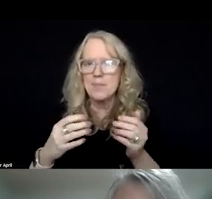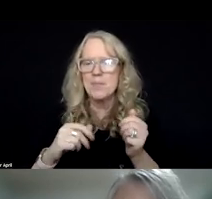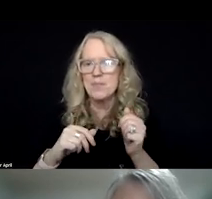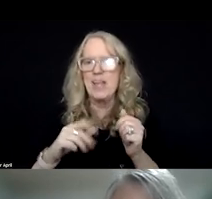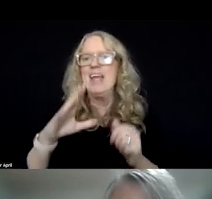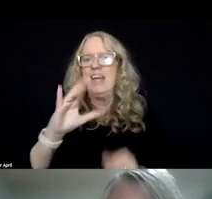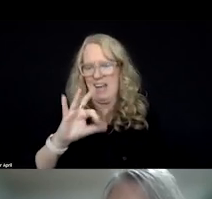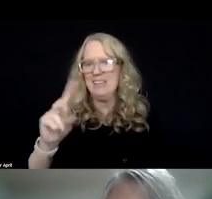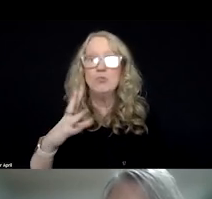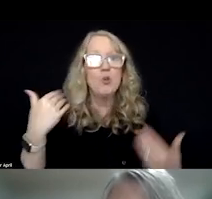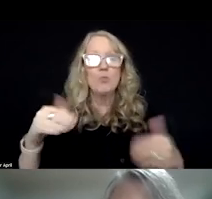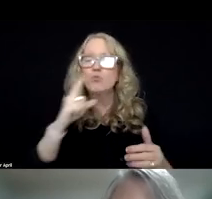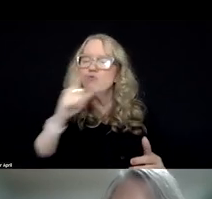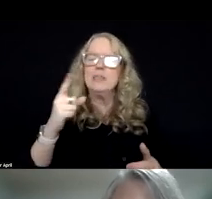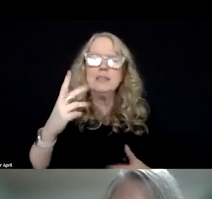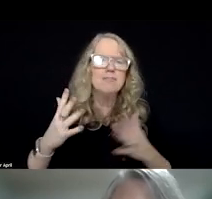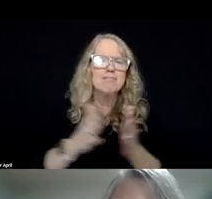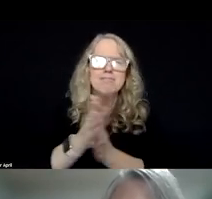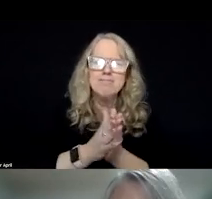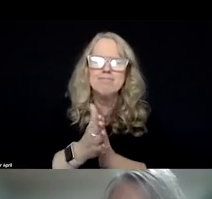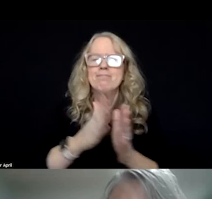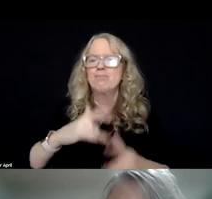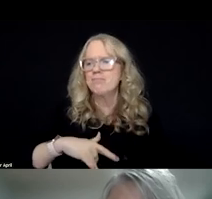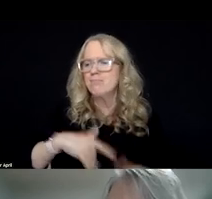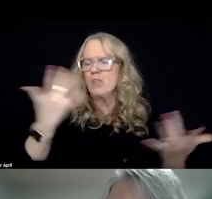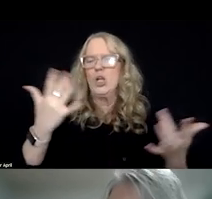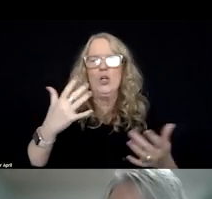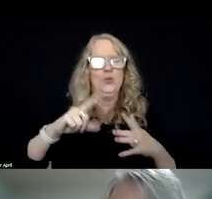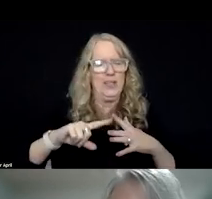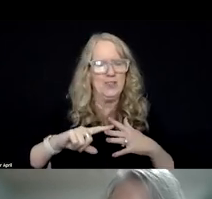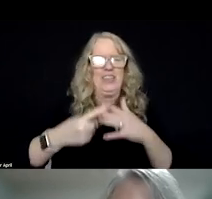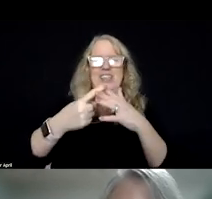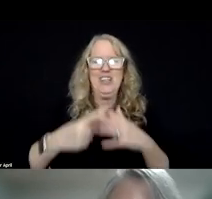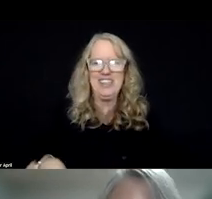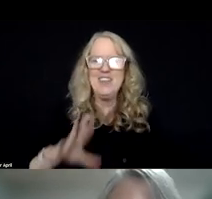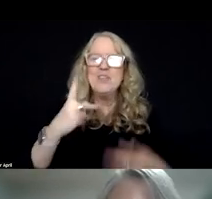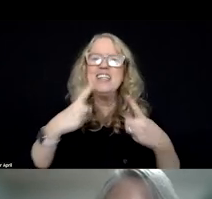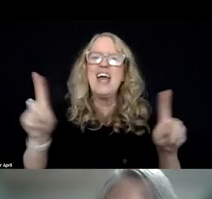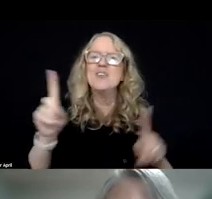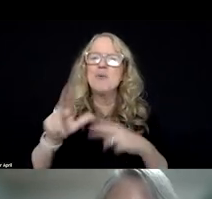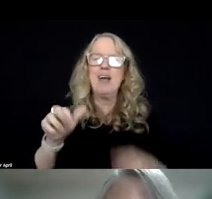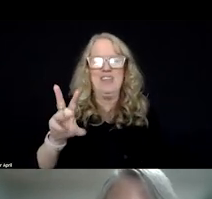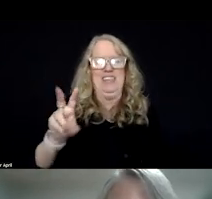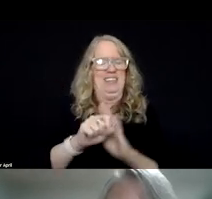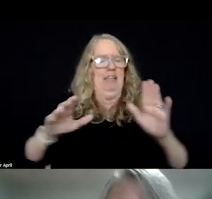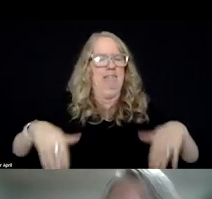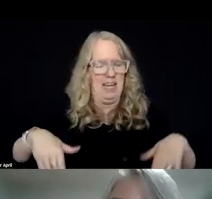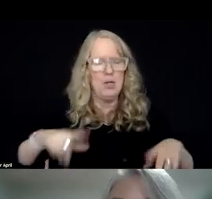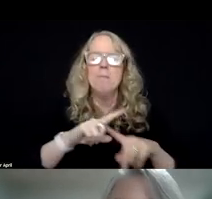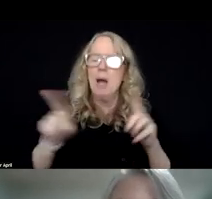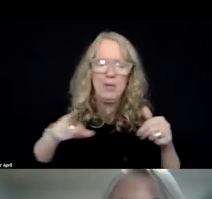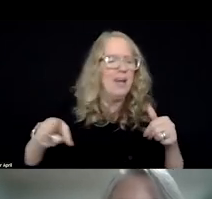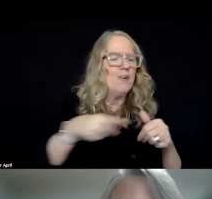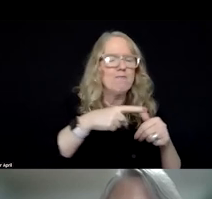IDD. So super excited. We had our kickoff. The formal announcement about the six states is yet to come, but we already had our first